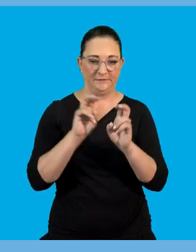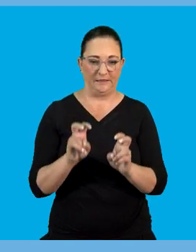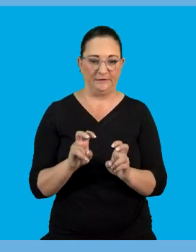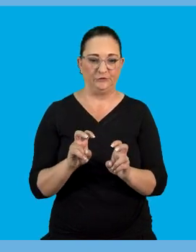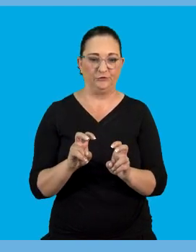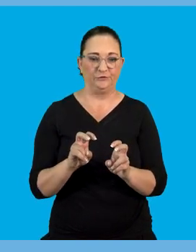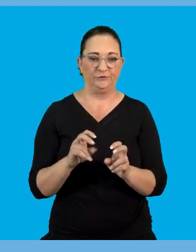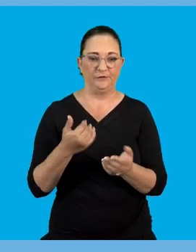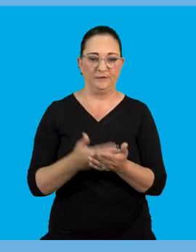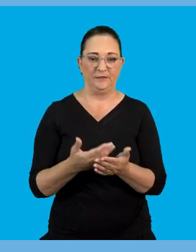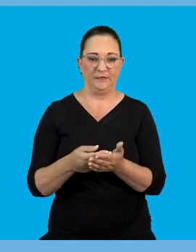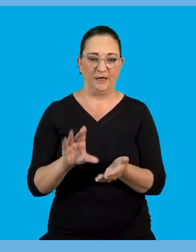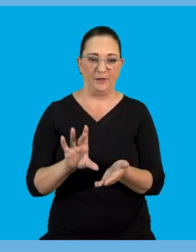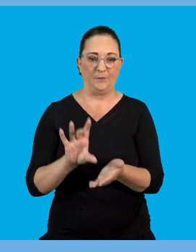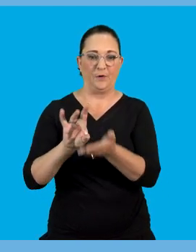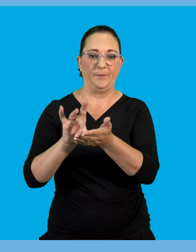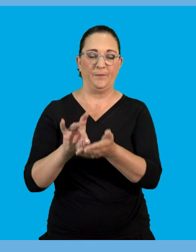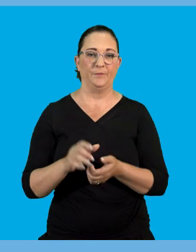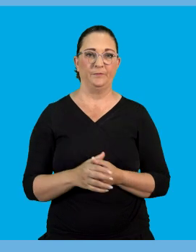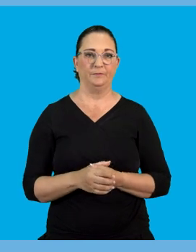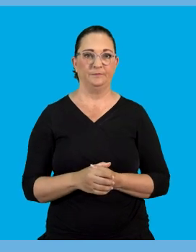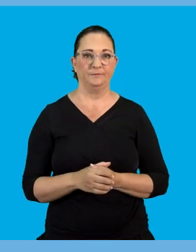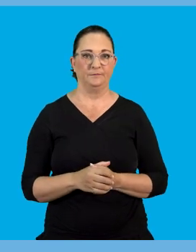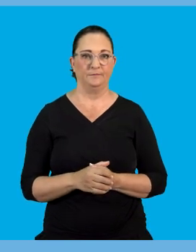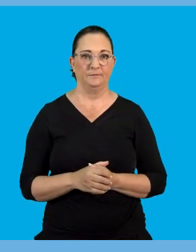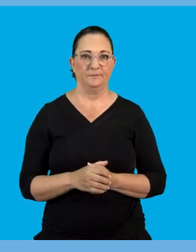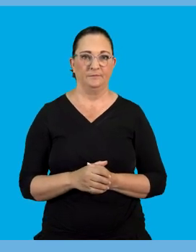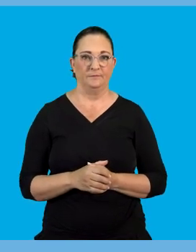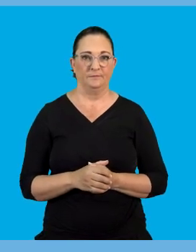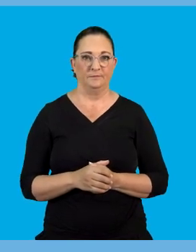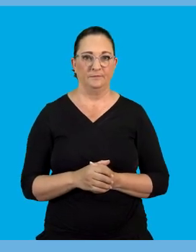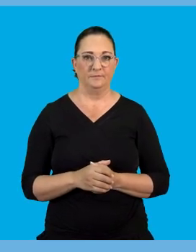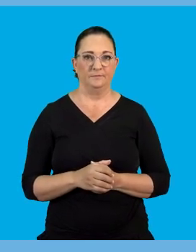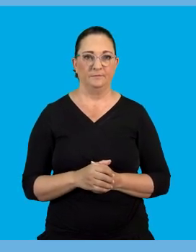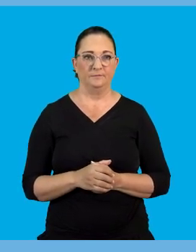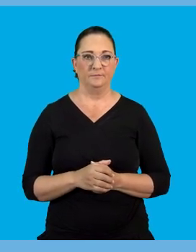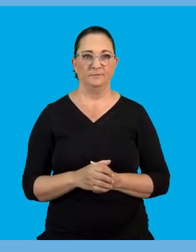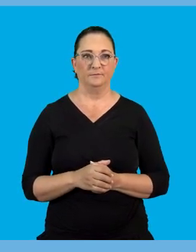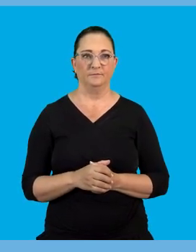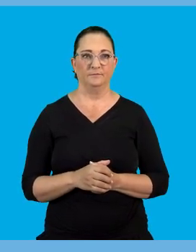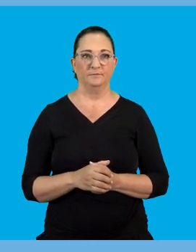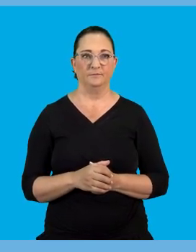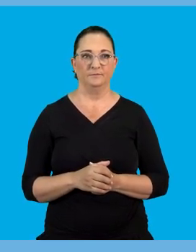electric charge that is at rest on an object and because it's static it is not moving.